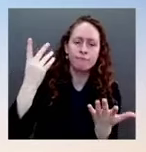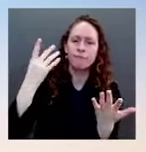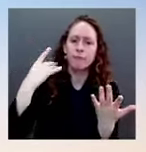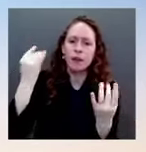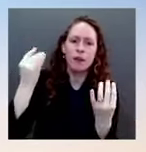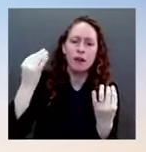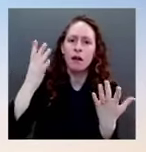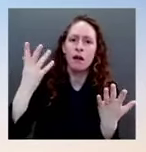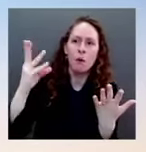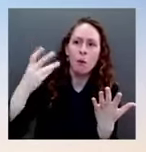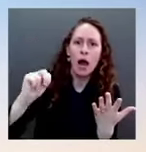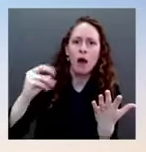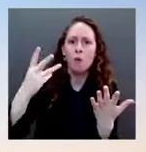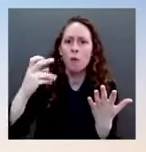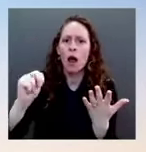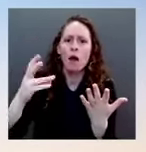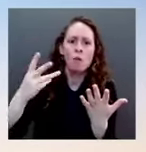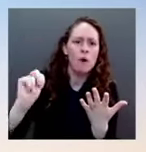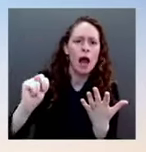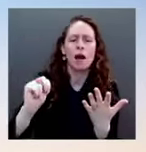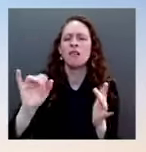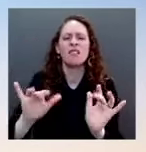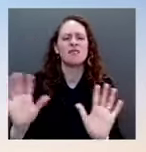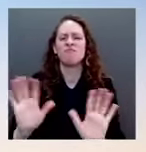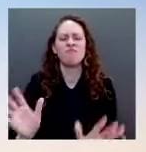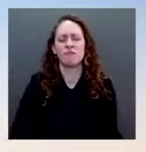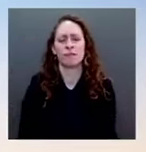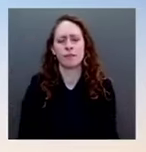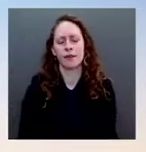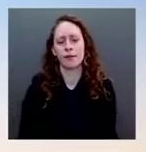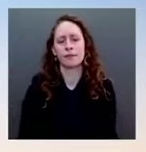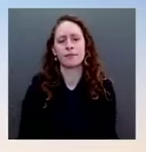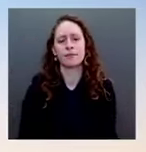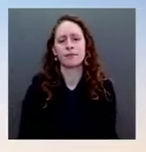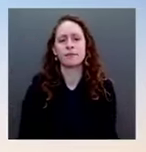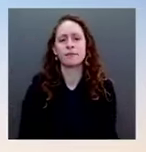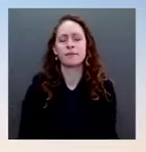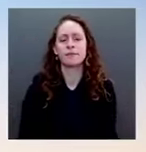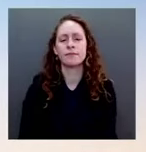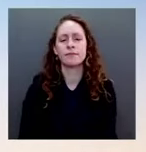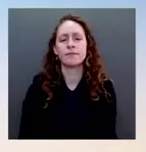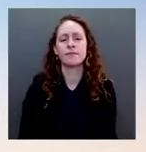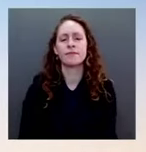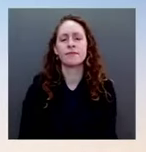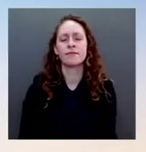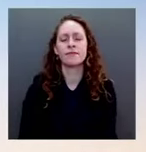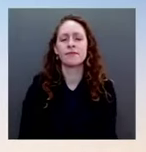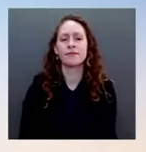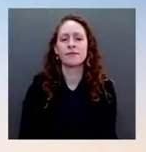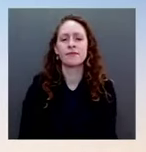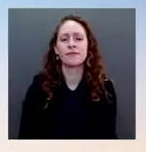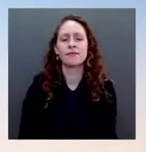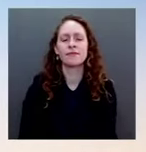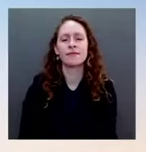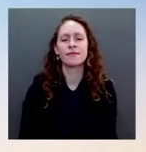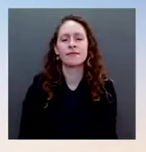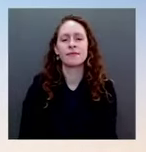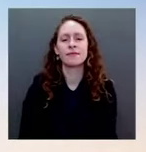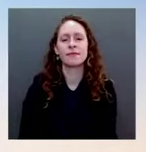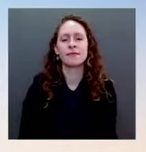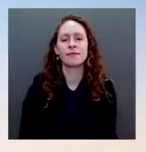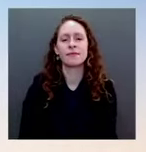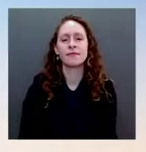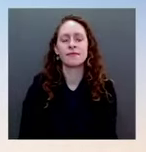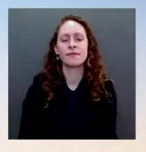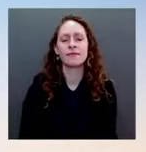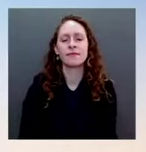with and a Democratic governor. In both of those instances, bipartisanship really is at the forefront of these initiatives. There are going to be some differences, but at